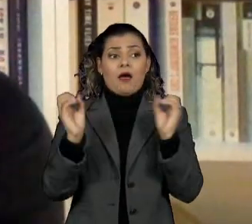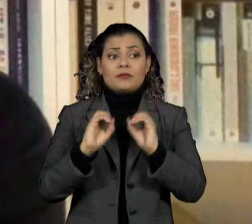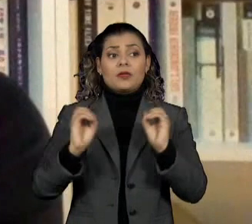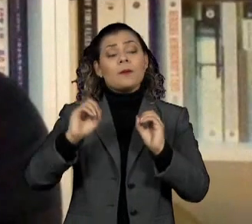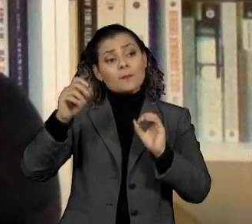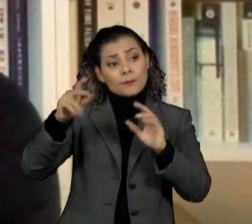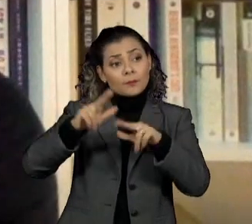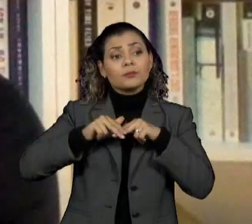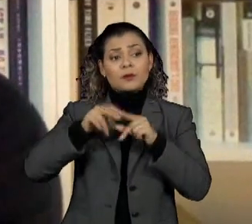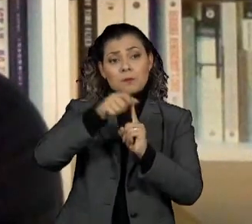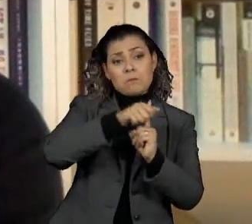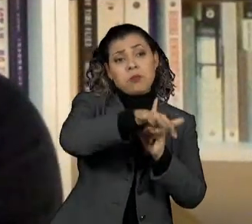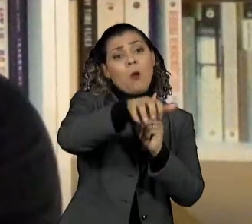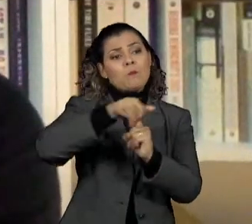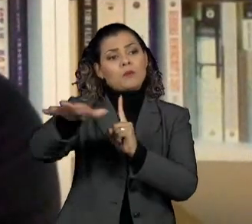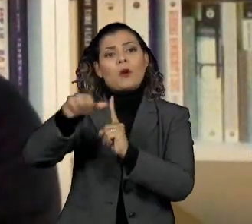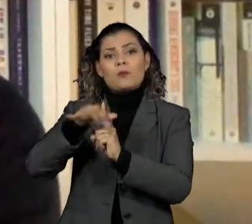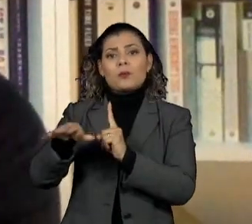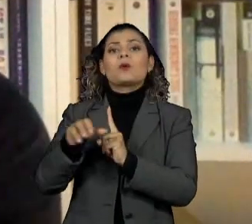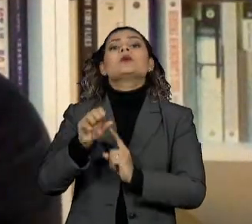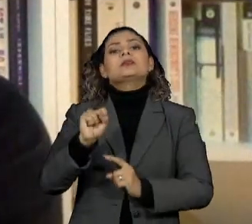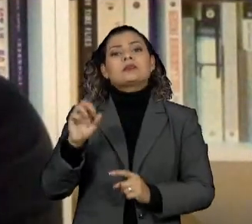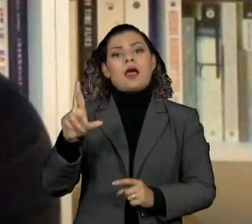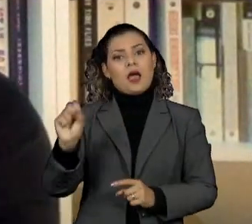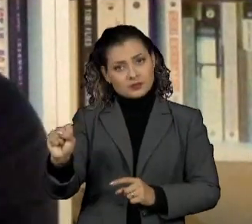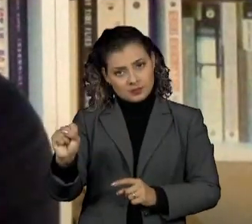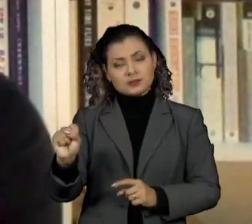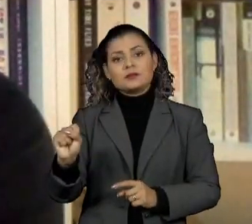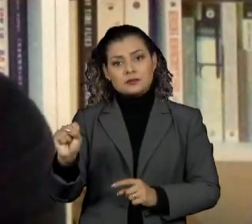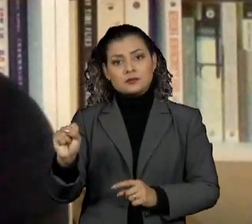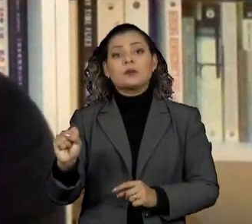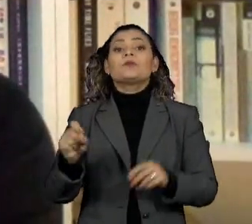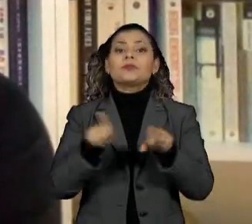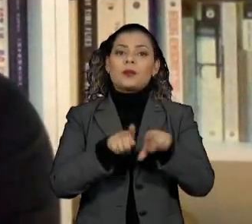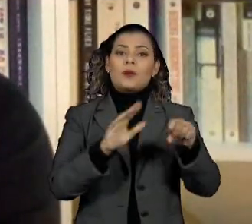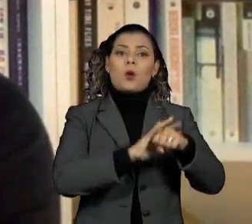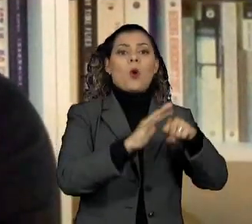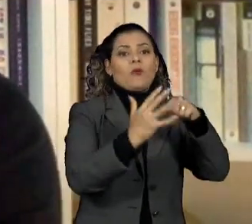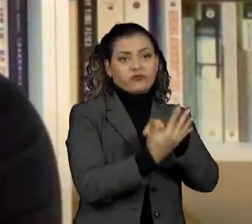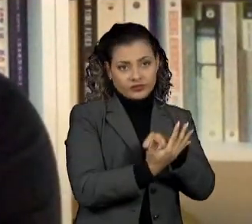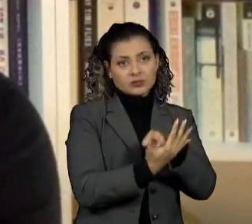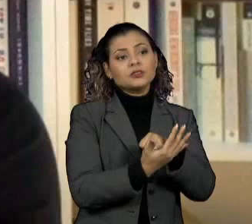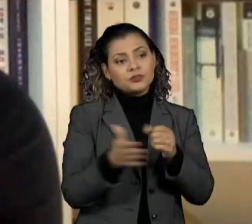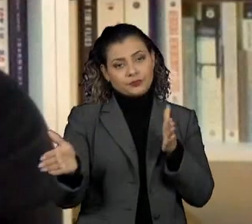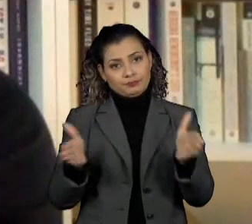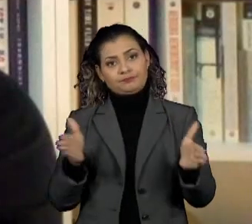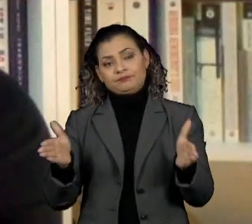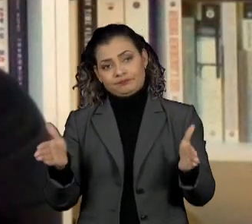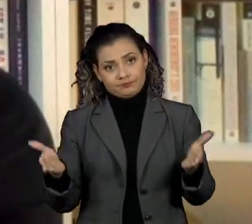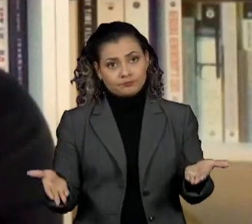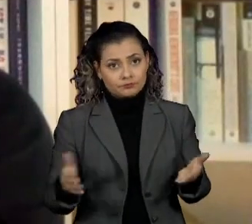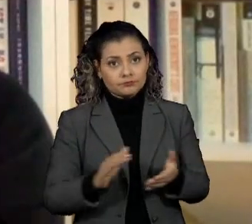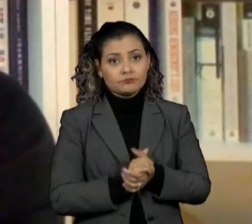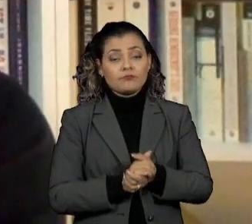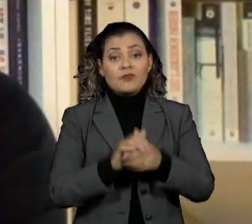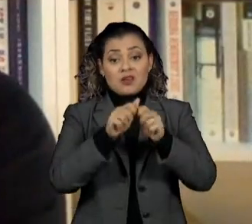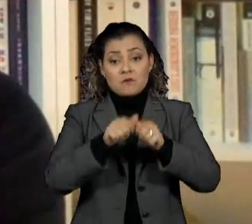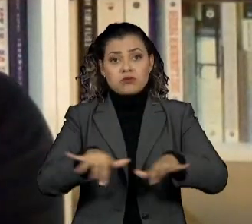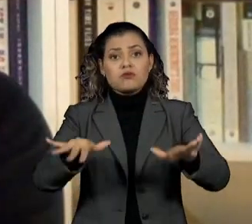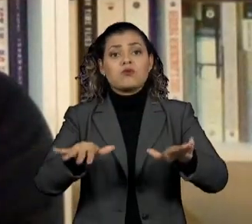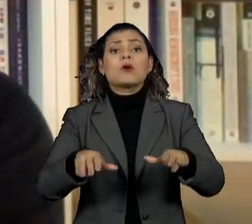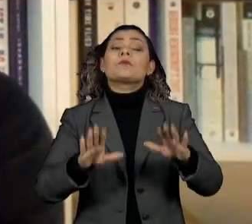of transmission of SARS-CoV-2 in this COVID-19 pandemic. And